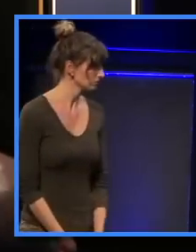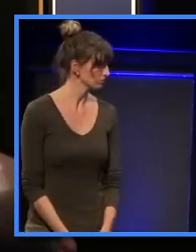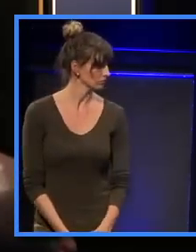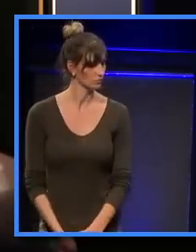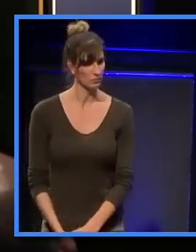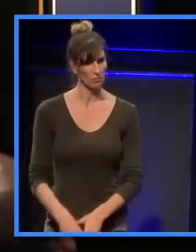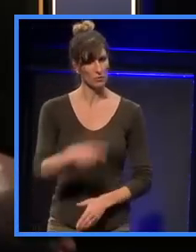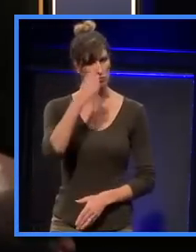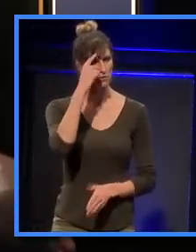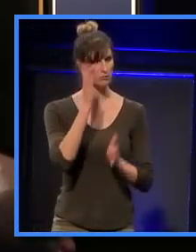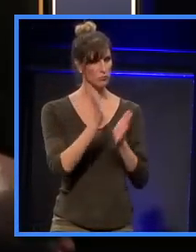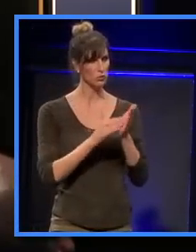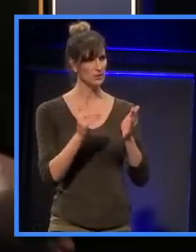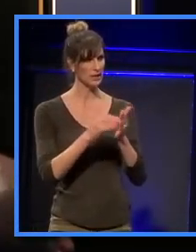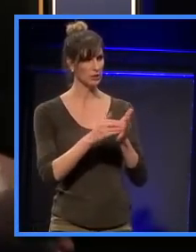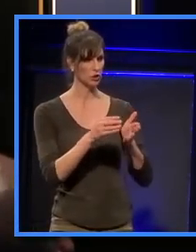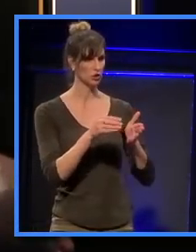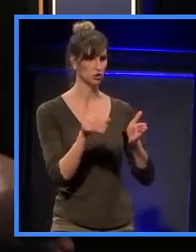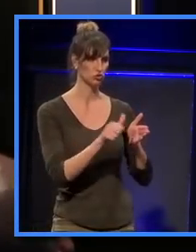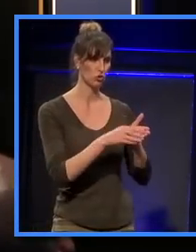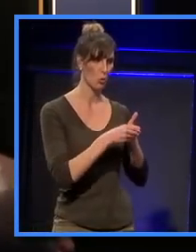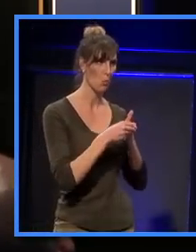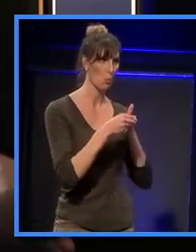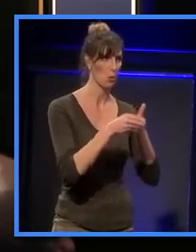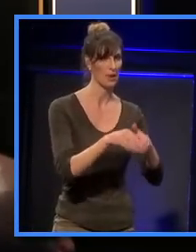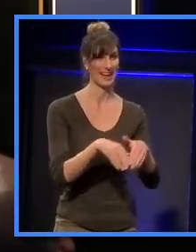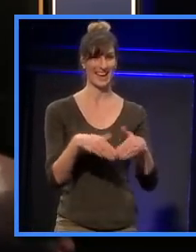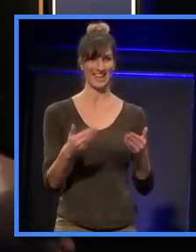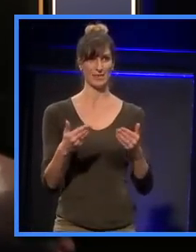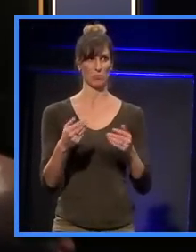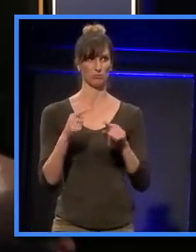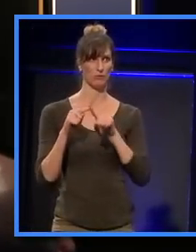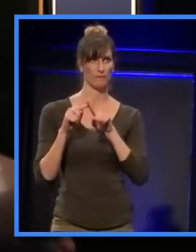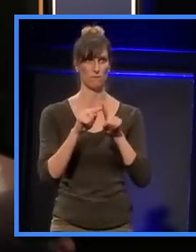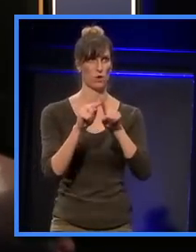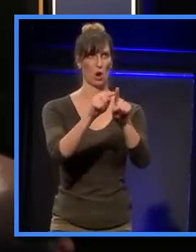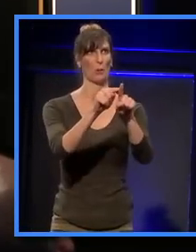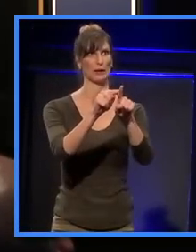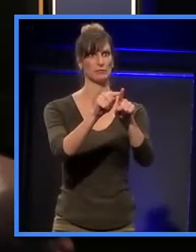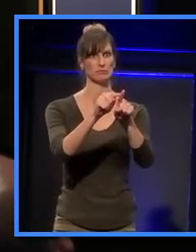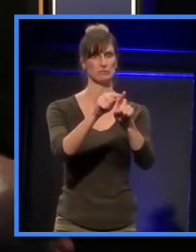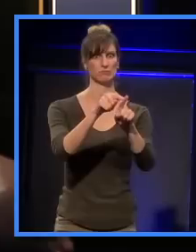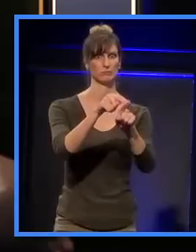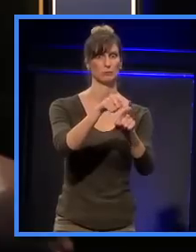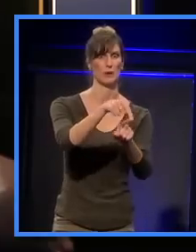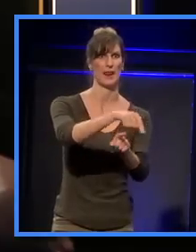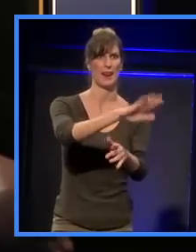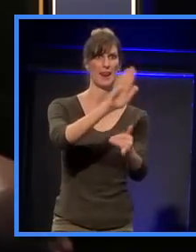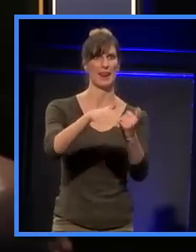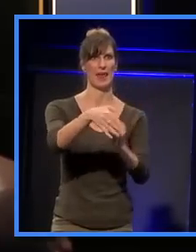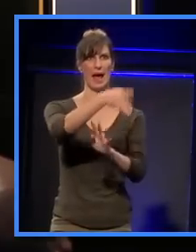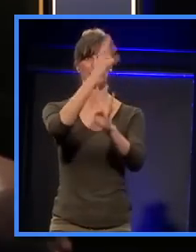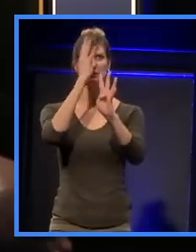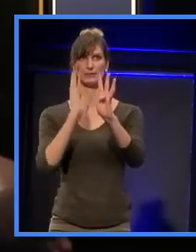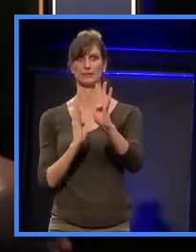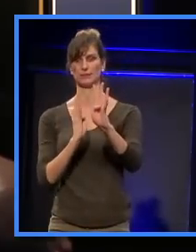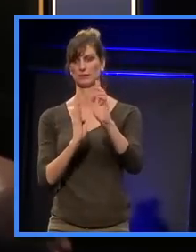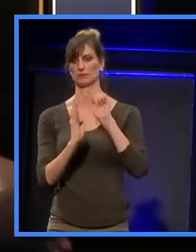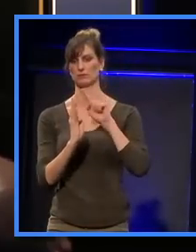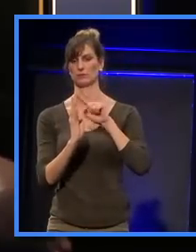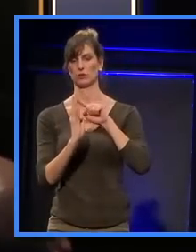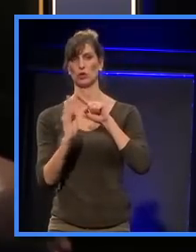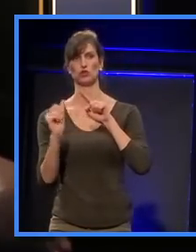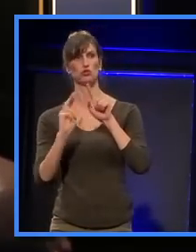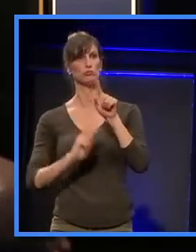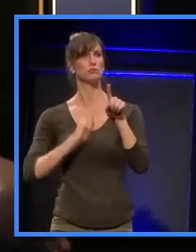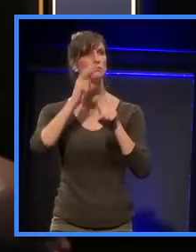needs to lead the world rather than sort of follow? We're sort of the first city in the world to wake up on a new day, and this idea of